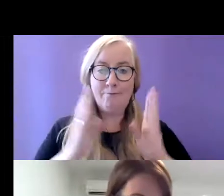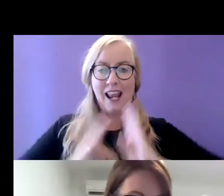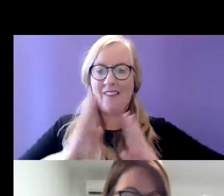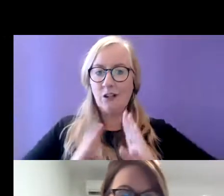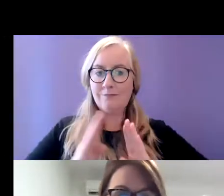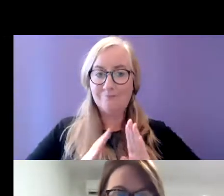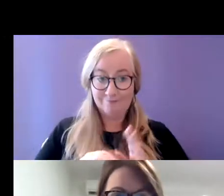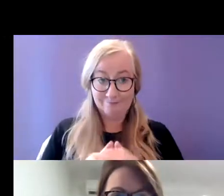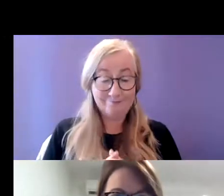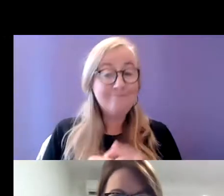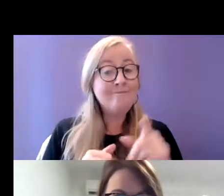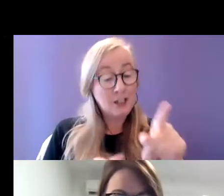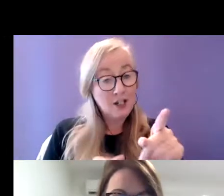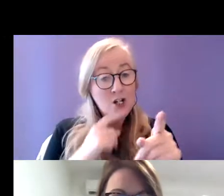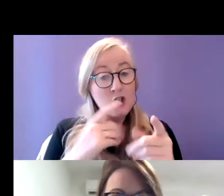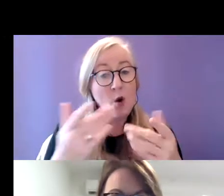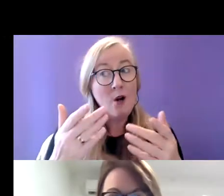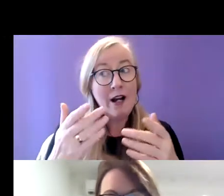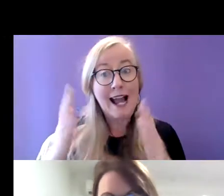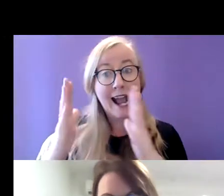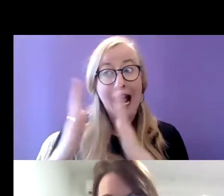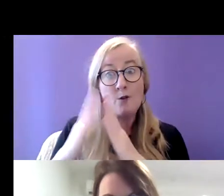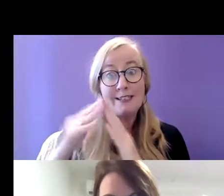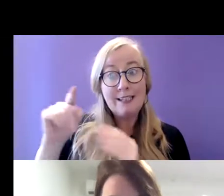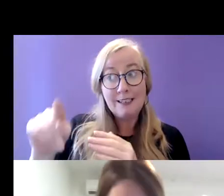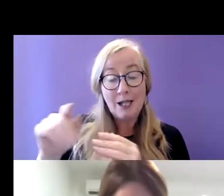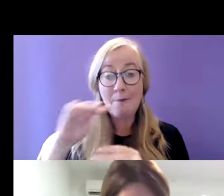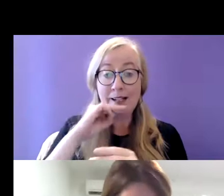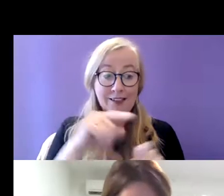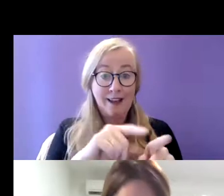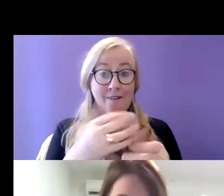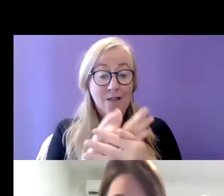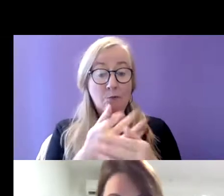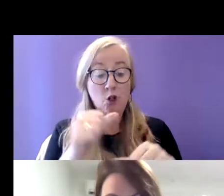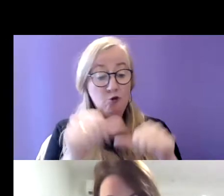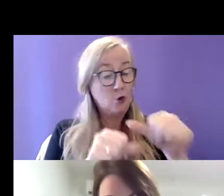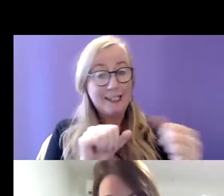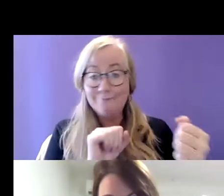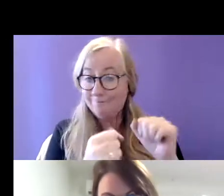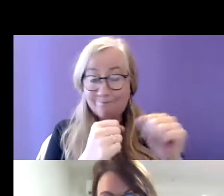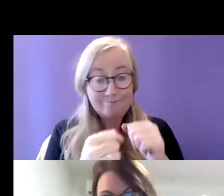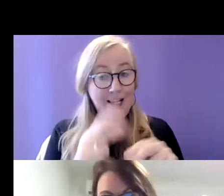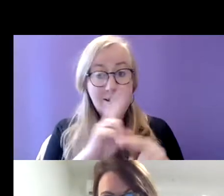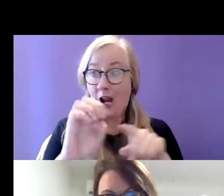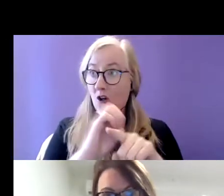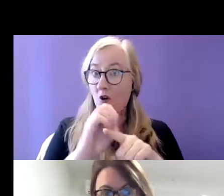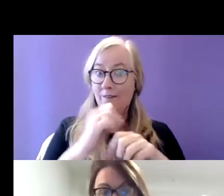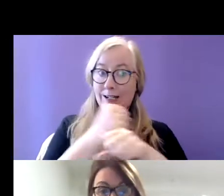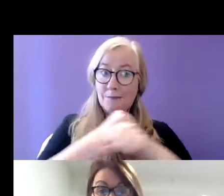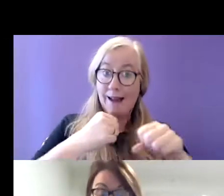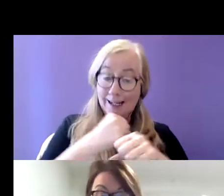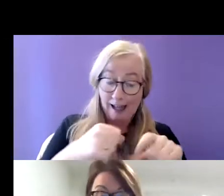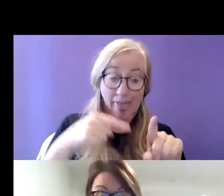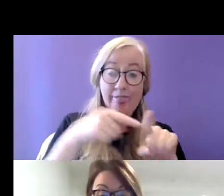temporary solutions to housing have led to a change in family routine, a lack of space, which can then impact